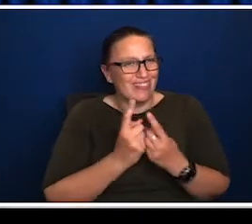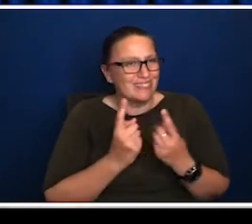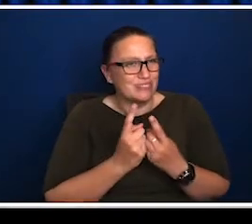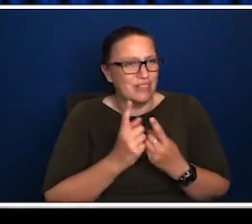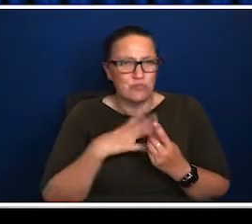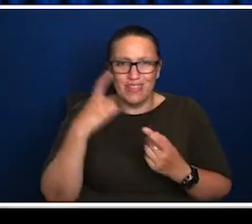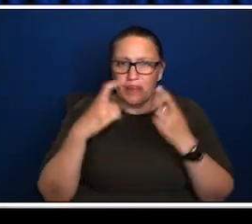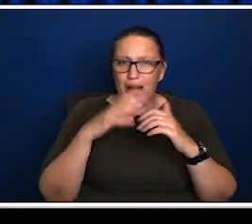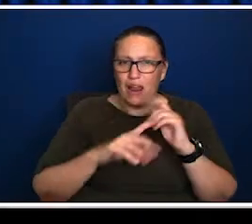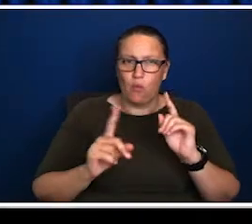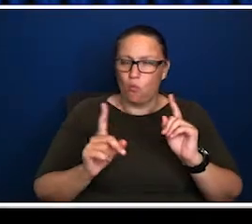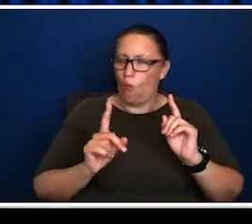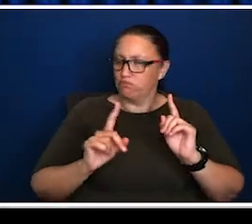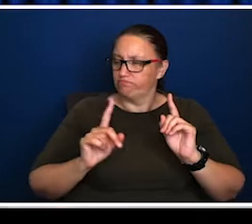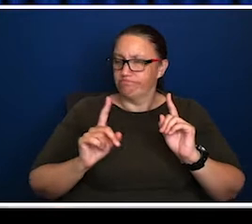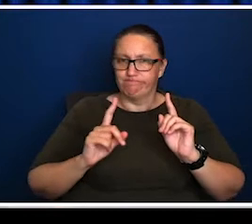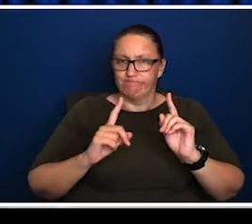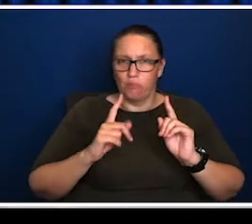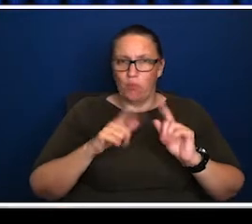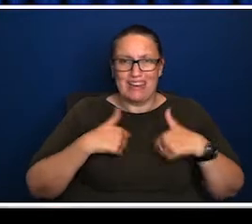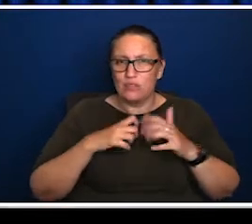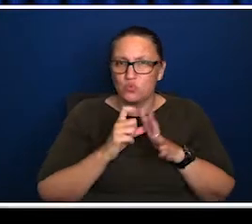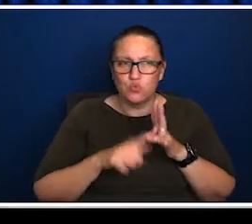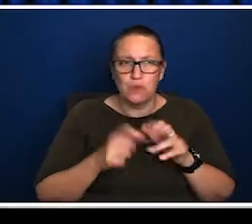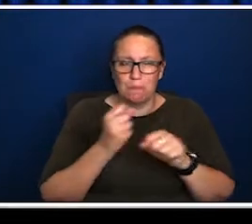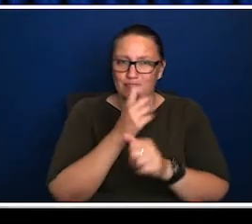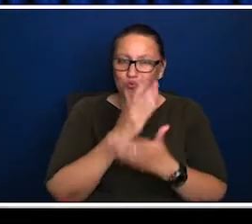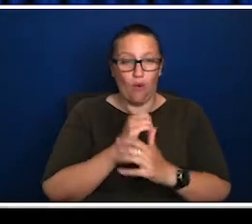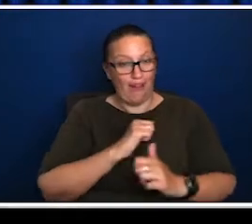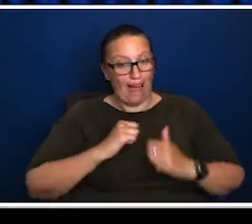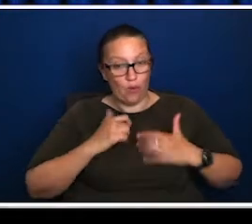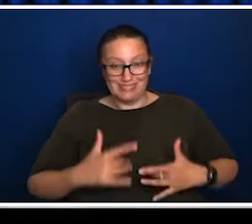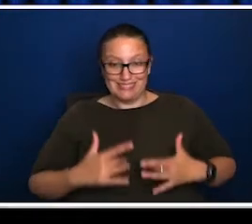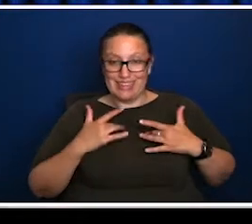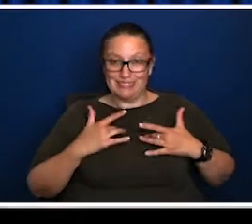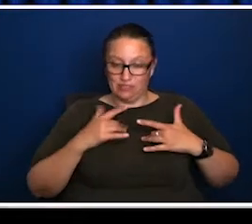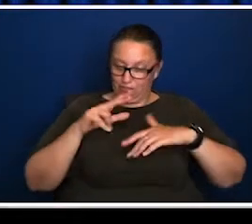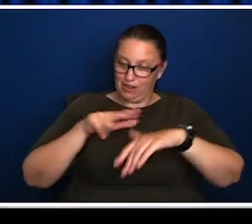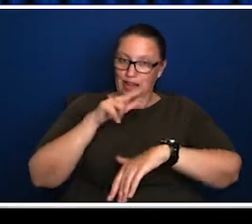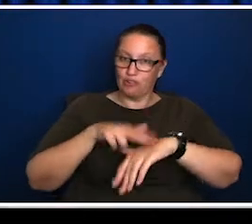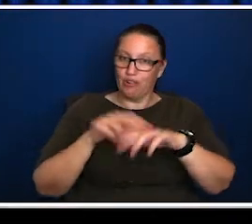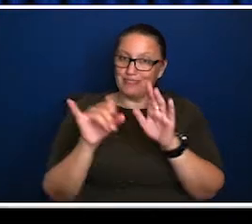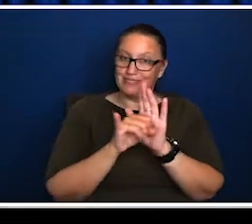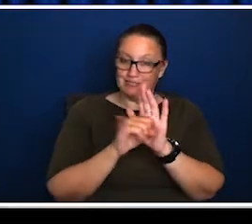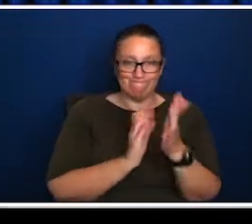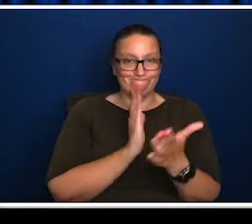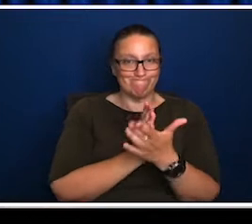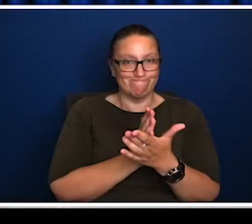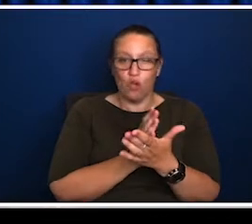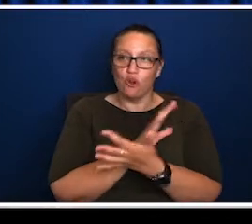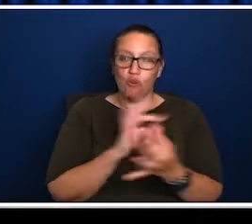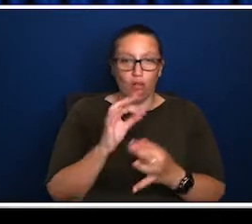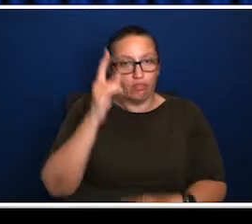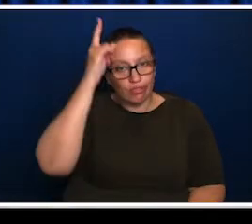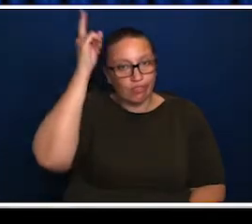kind of bridges we need to, to build to make sure that our sense of national identity is, is true and relevant and not something that's kind of